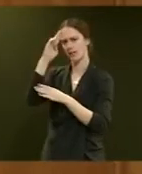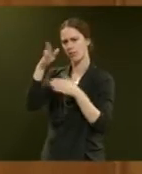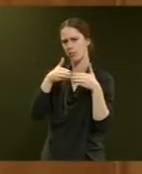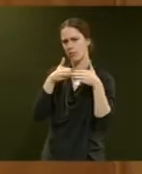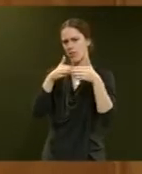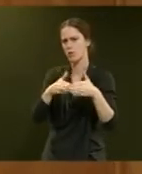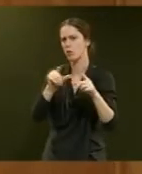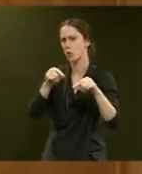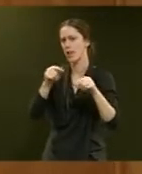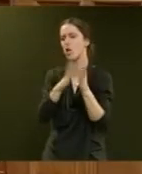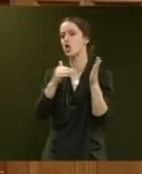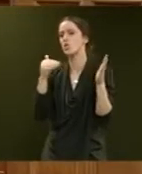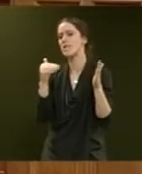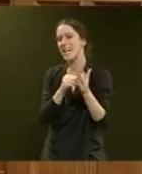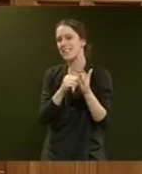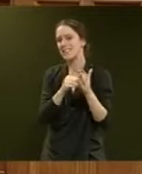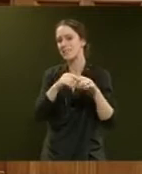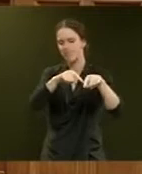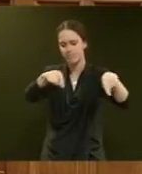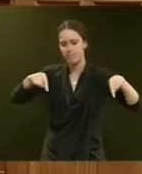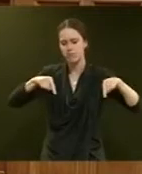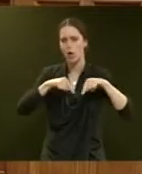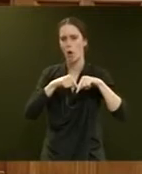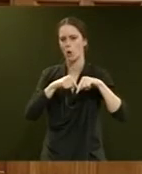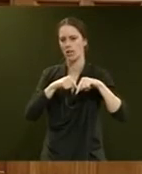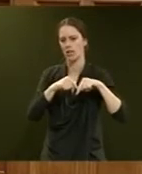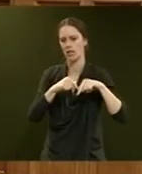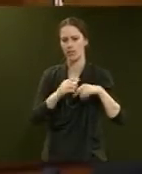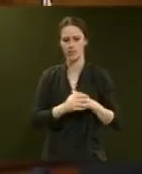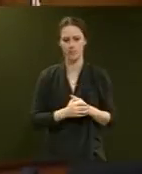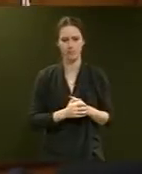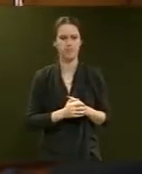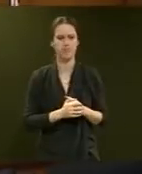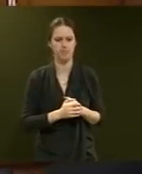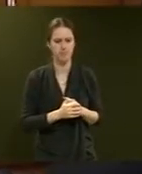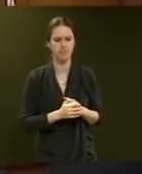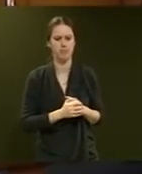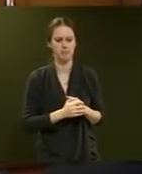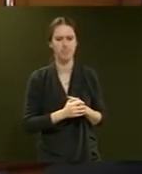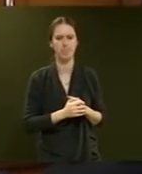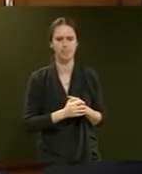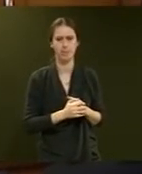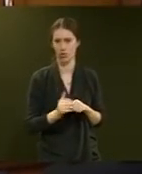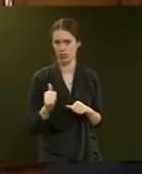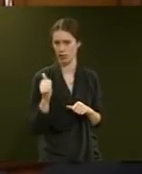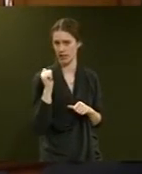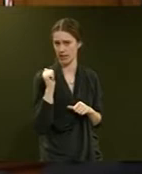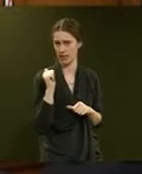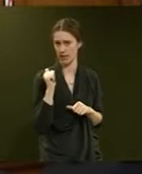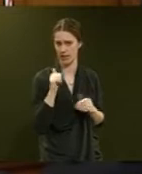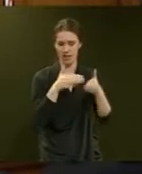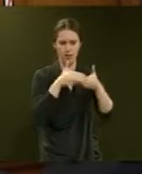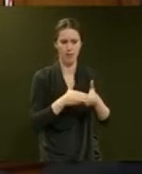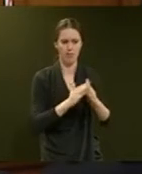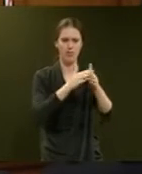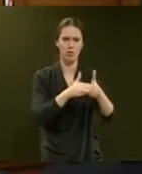Zealand's exclusive economic zone? More good news. More good news. Go Navy. Mr Speaker, recently the inshore patrol vessel